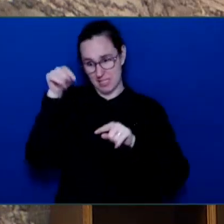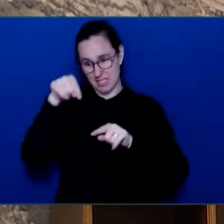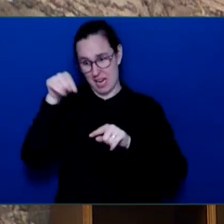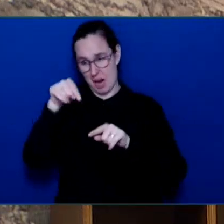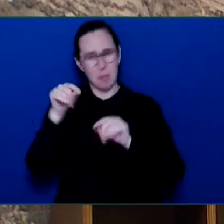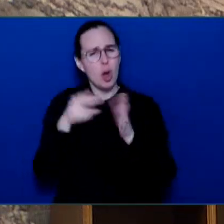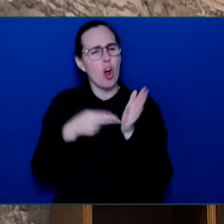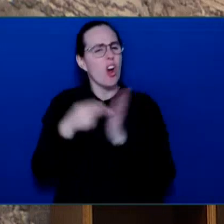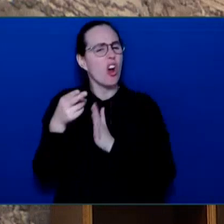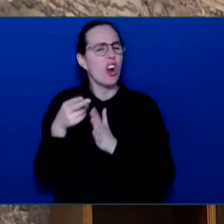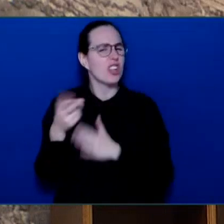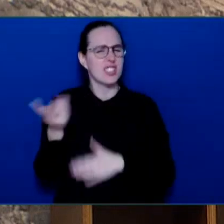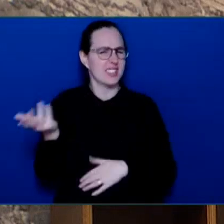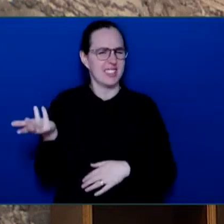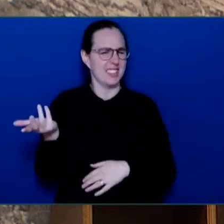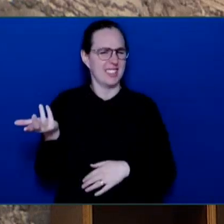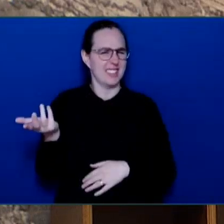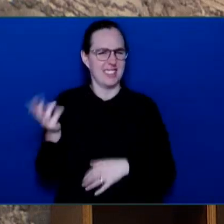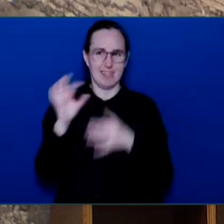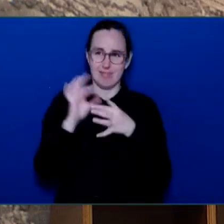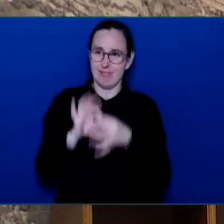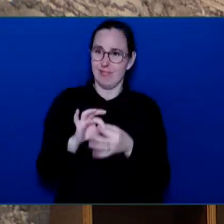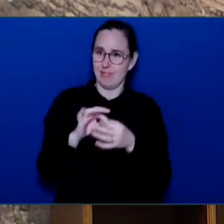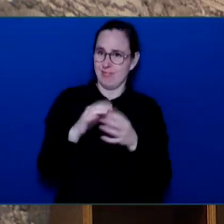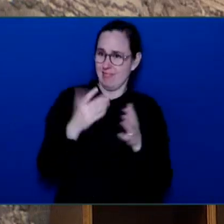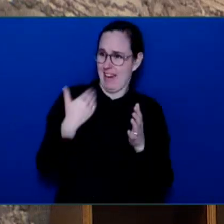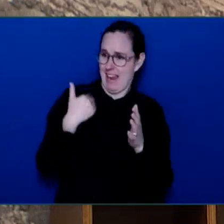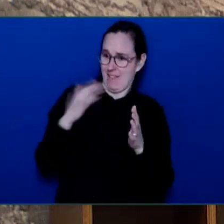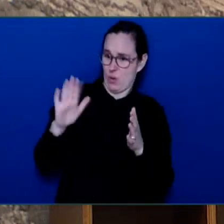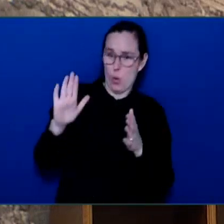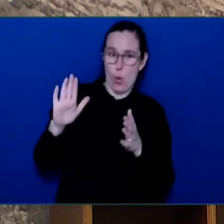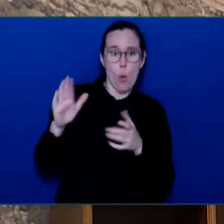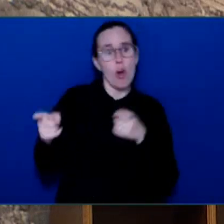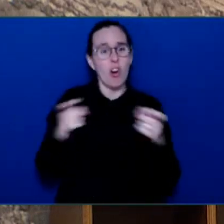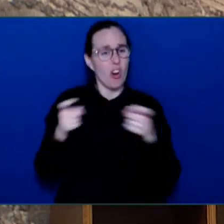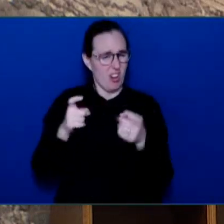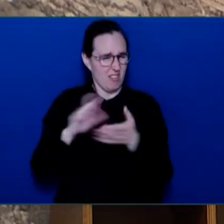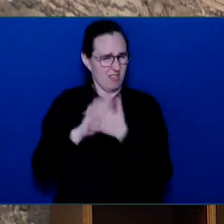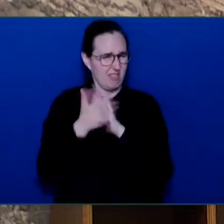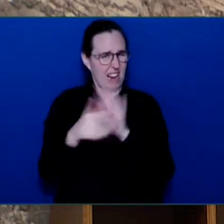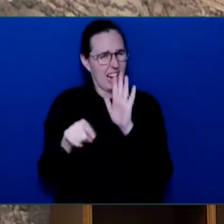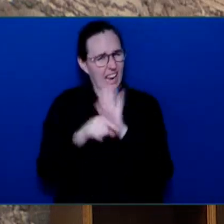on family incomes and private sector jobs in every corner of British Columbia?